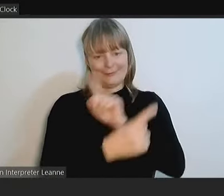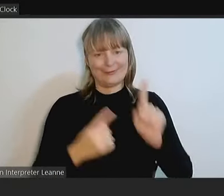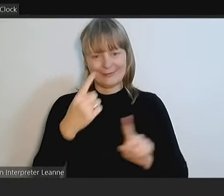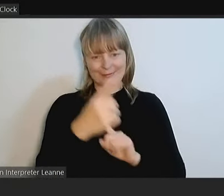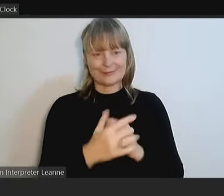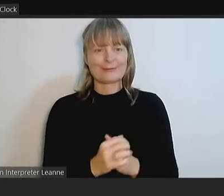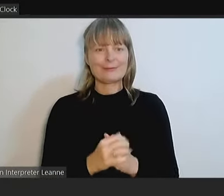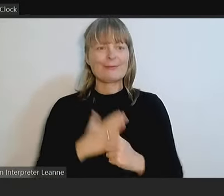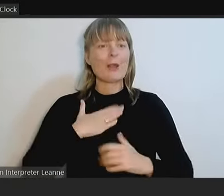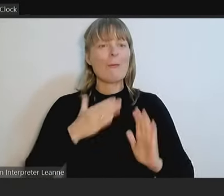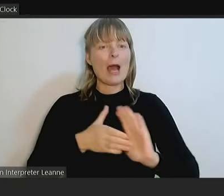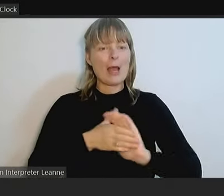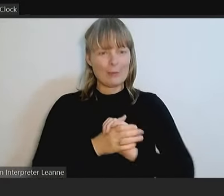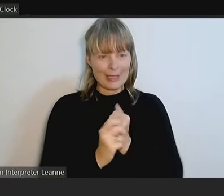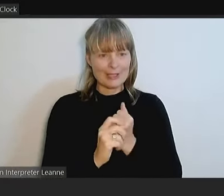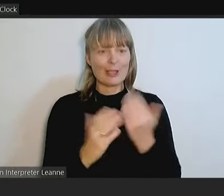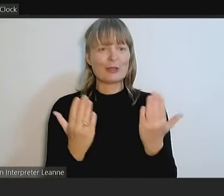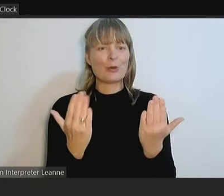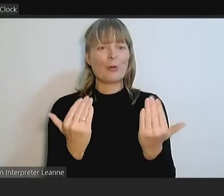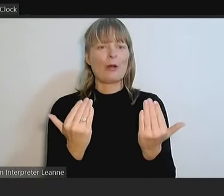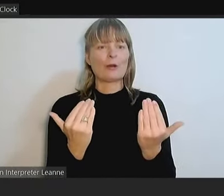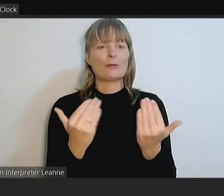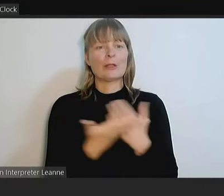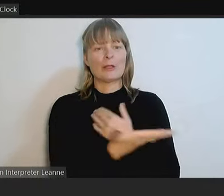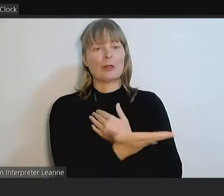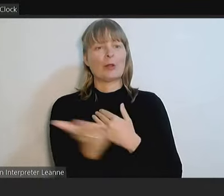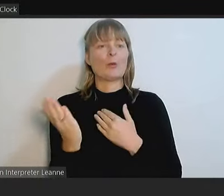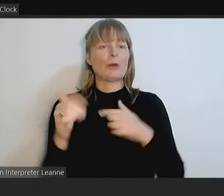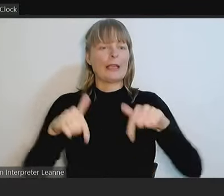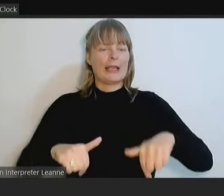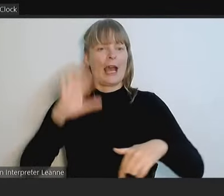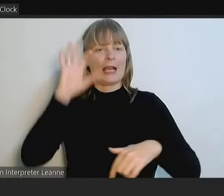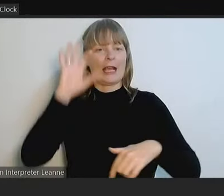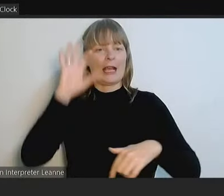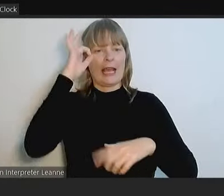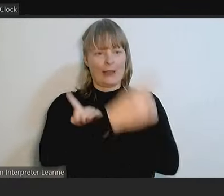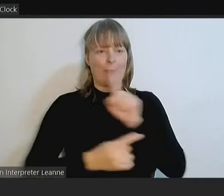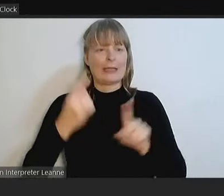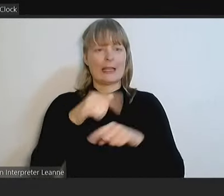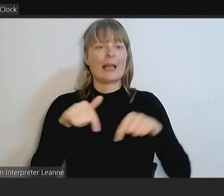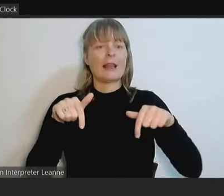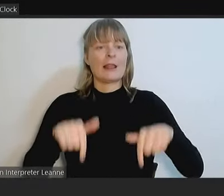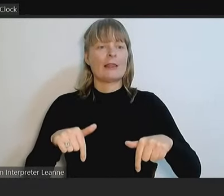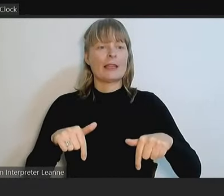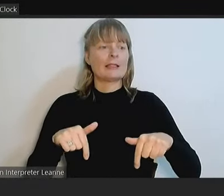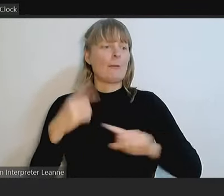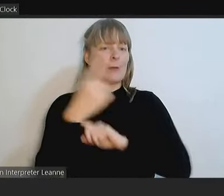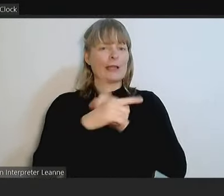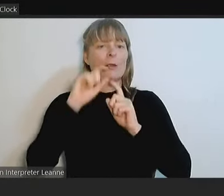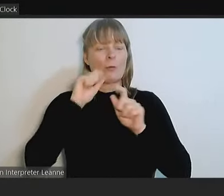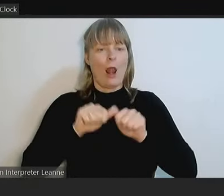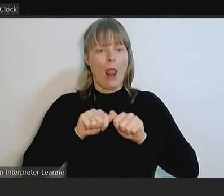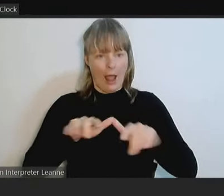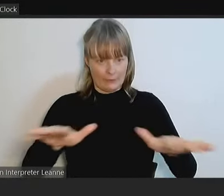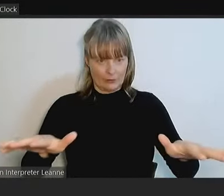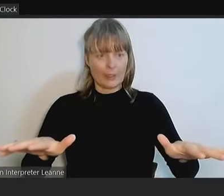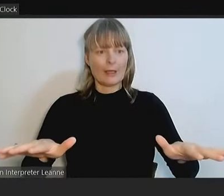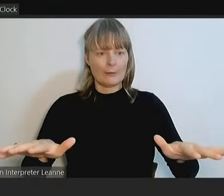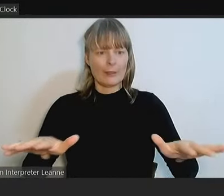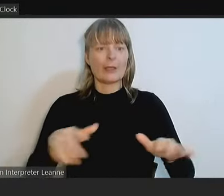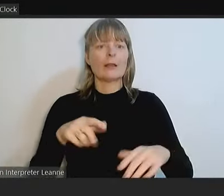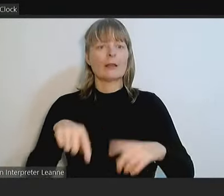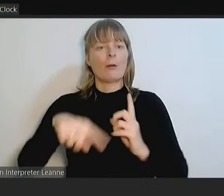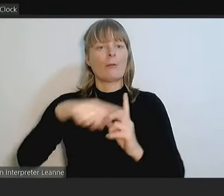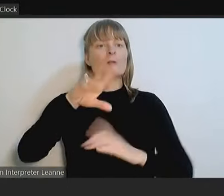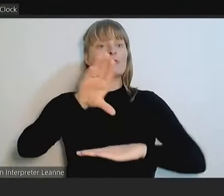It is my pleasure to welcome you to tonight's council meeting. As this meeting is being live streamed and a recording will be